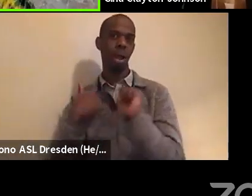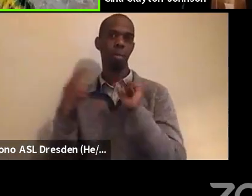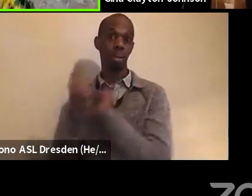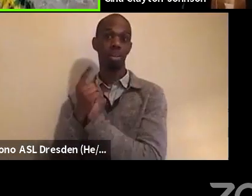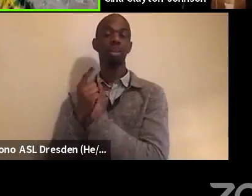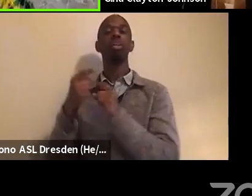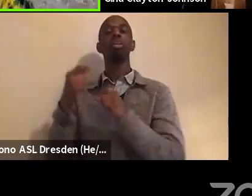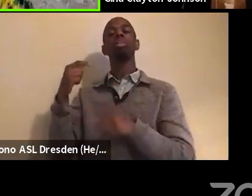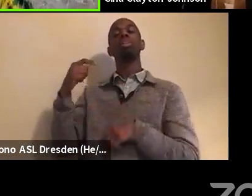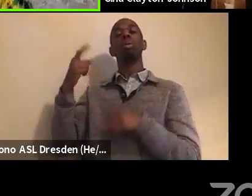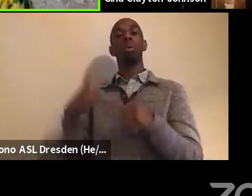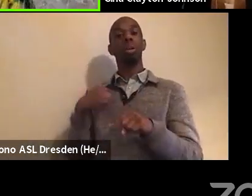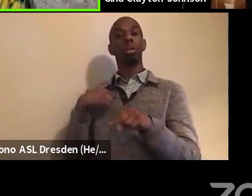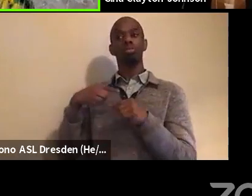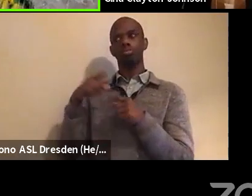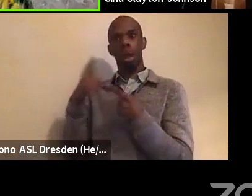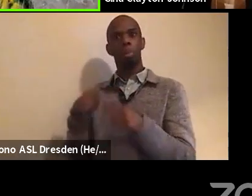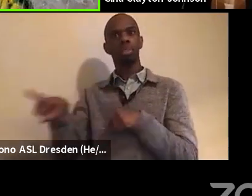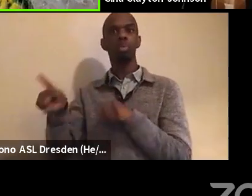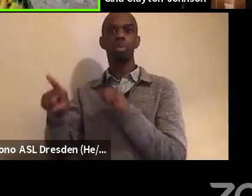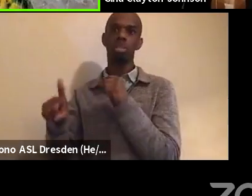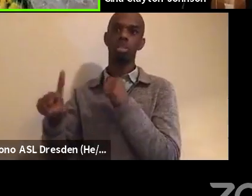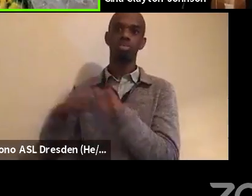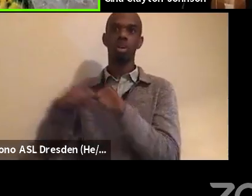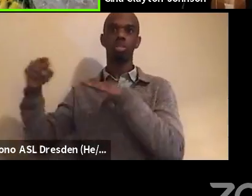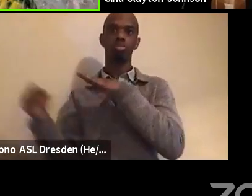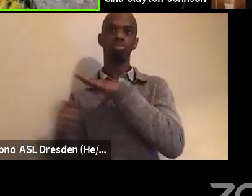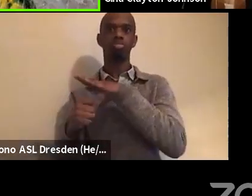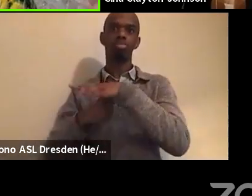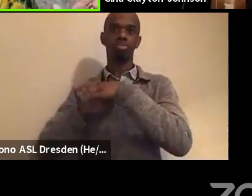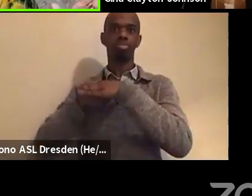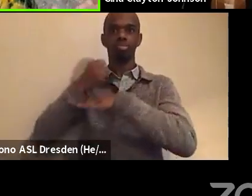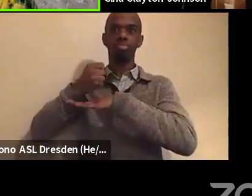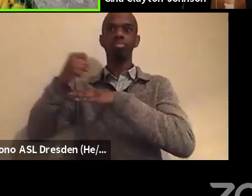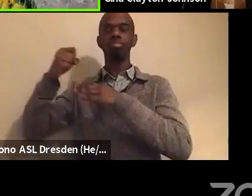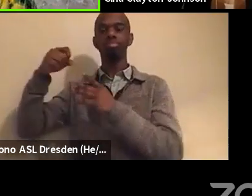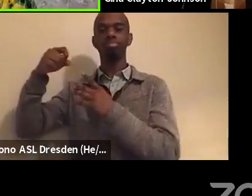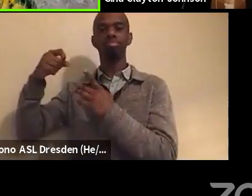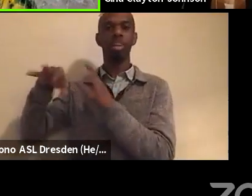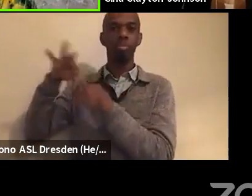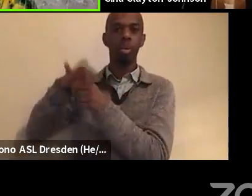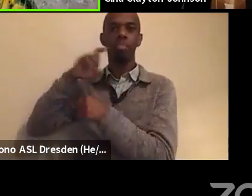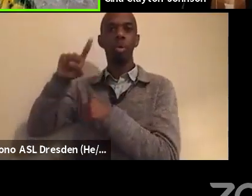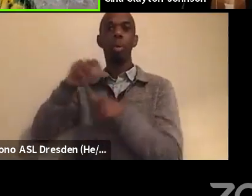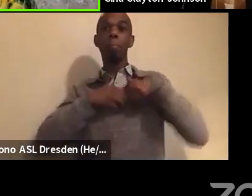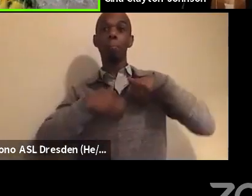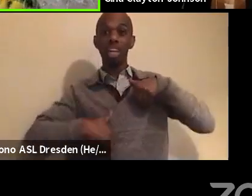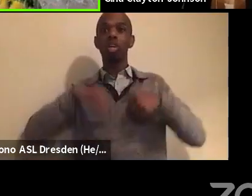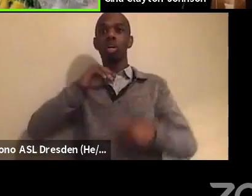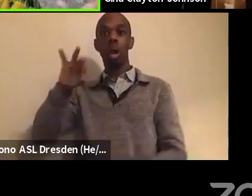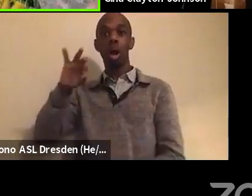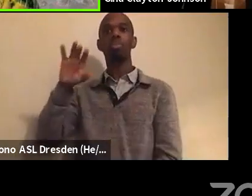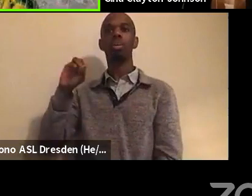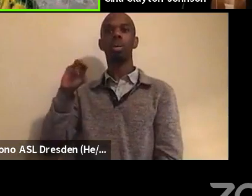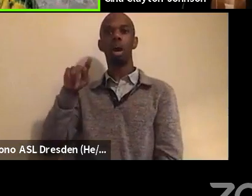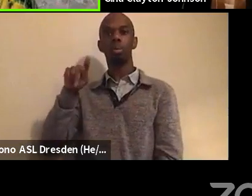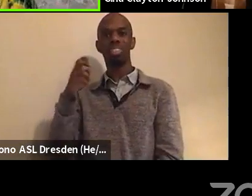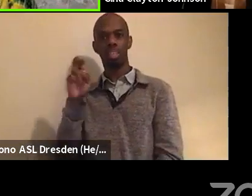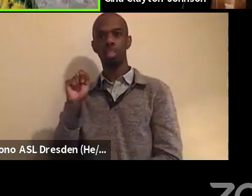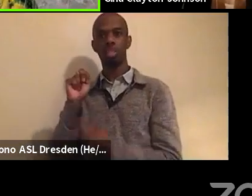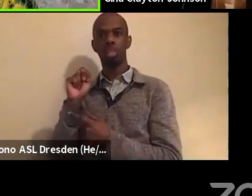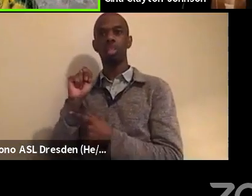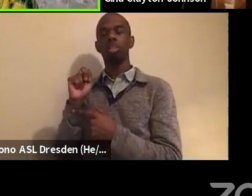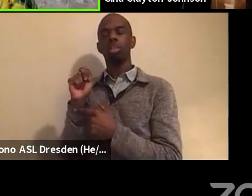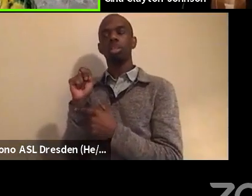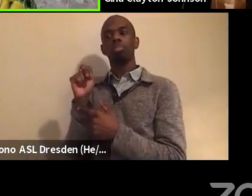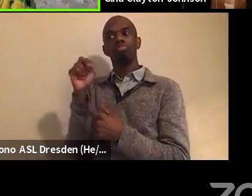mayor of Compton. And I remember that you were being groomed, you know, um, a lot of